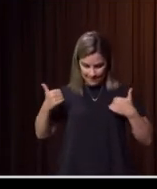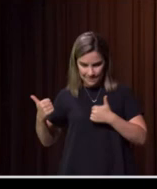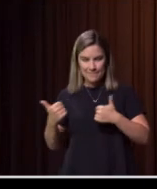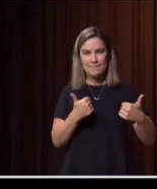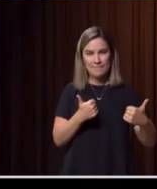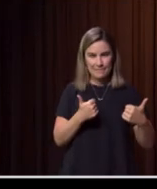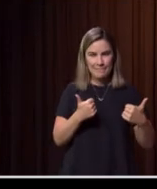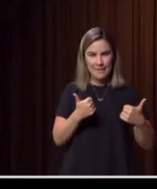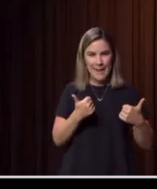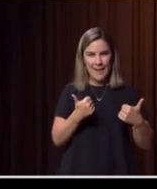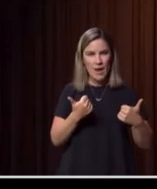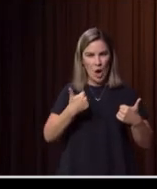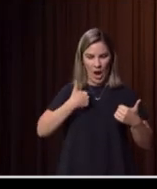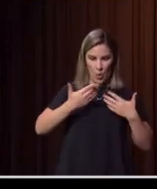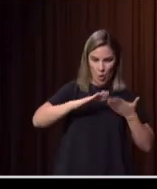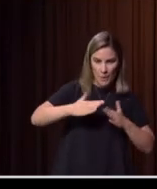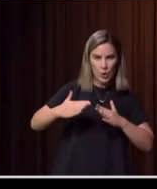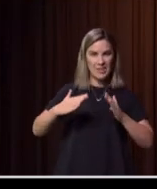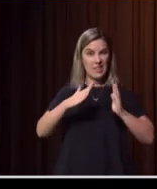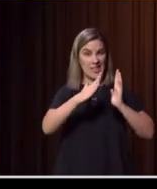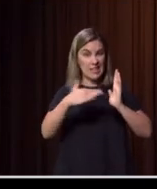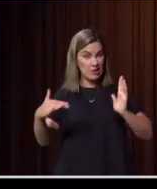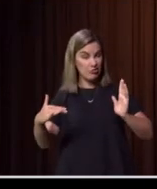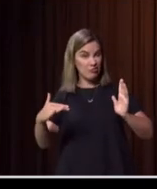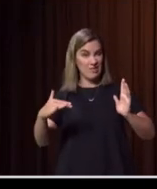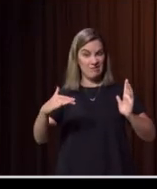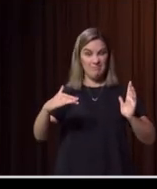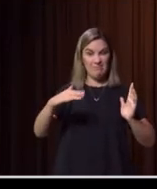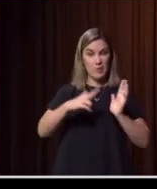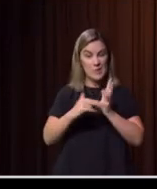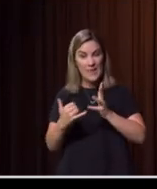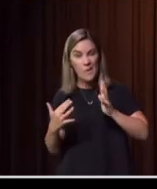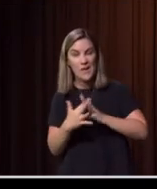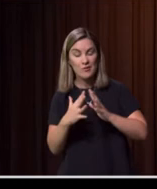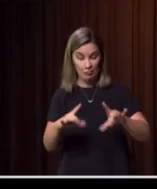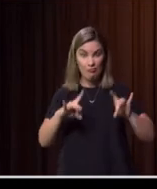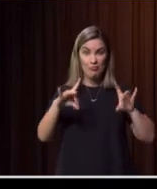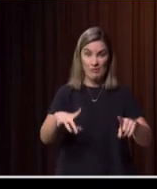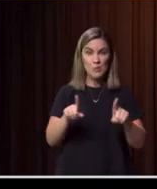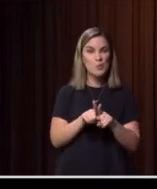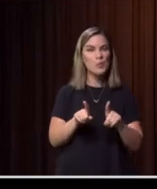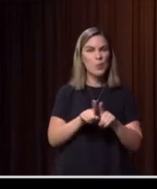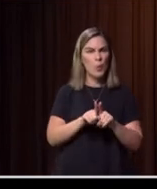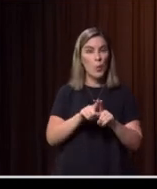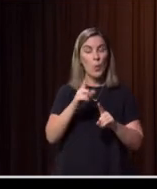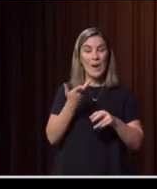communities, as industries, as a state, as a nation. And then when those things do happen and we are challenged, that we've got the